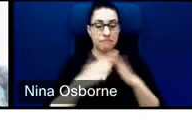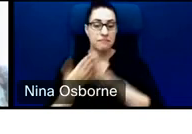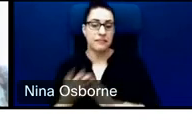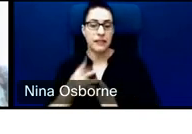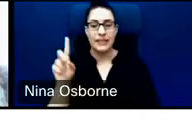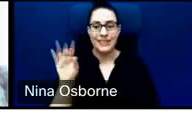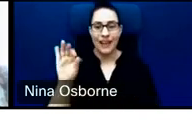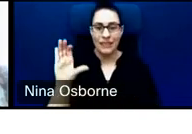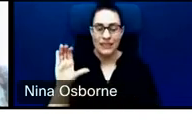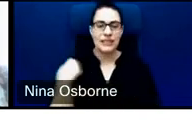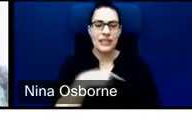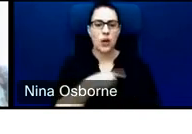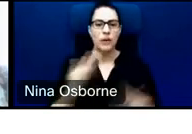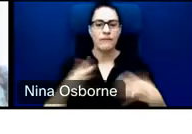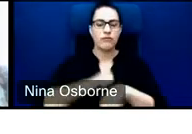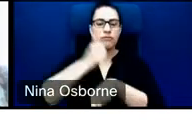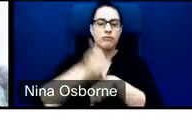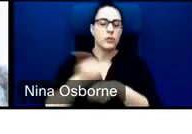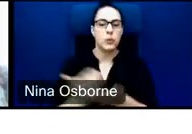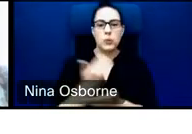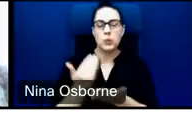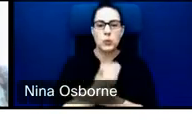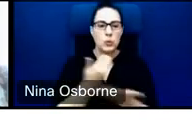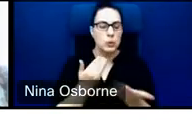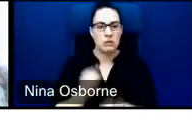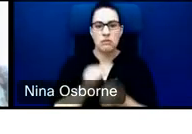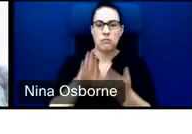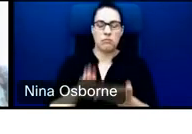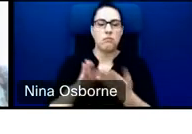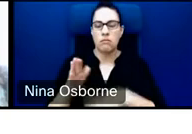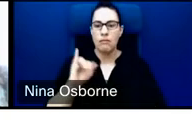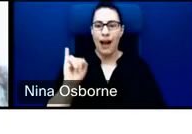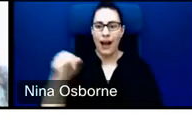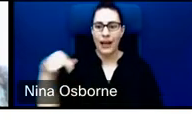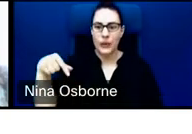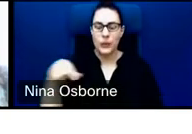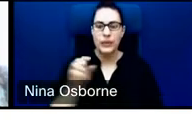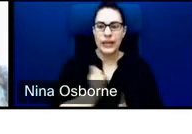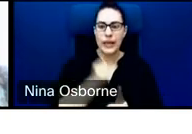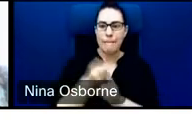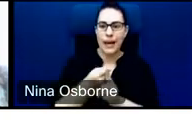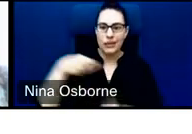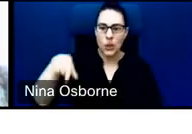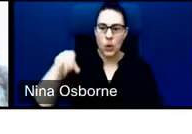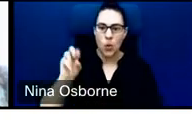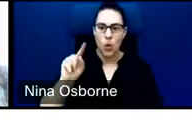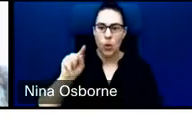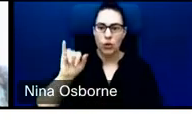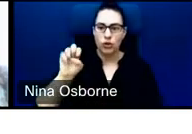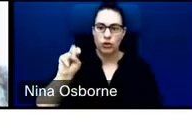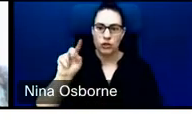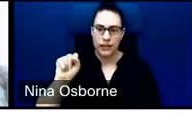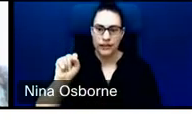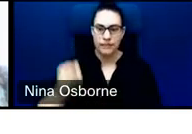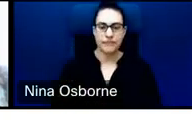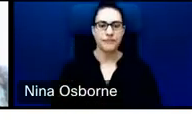framework, management framework called impact quotient, which was short for IQ. And I will go